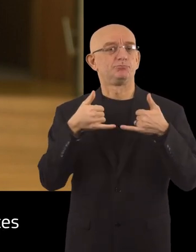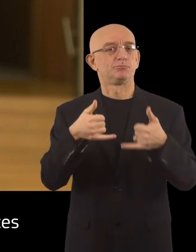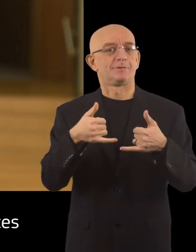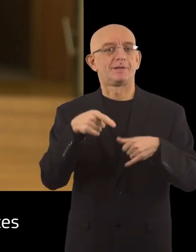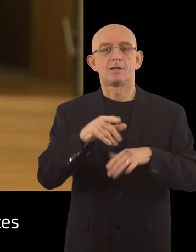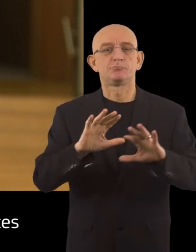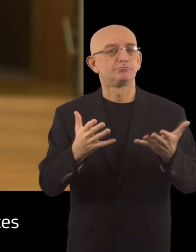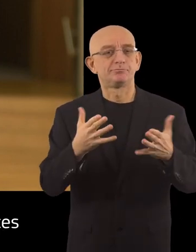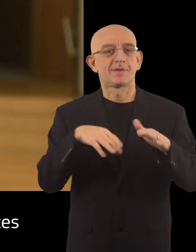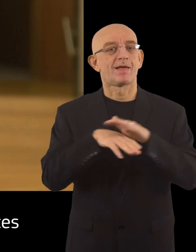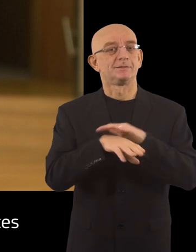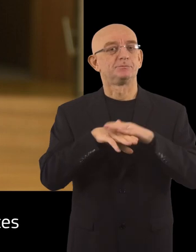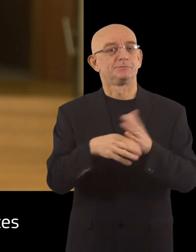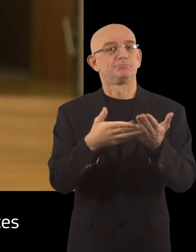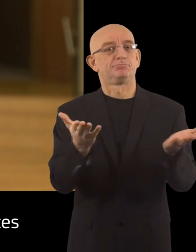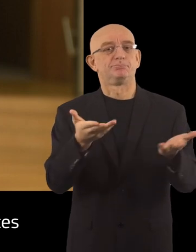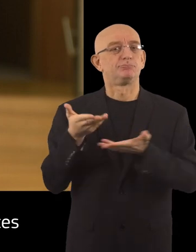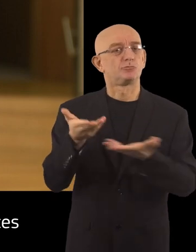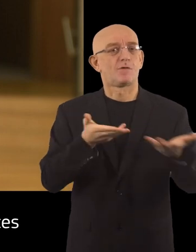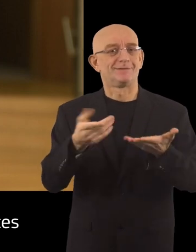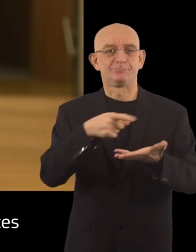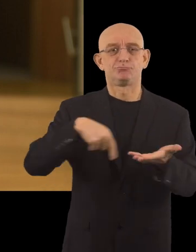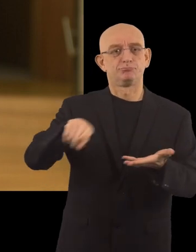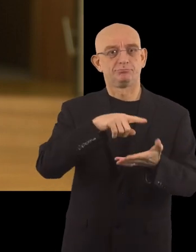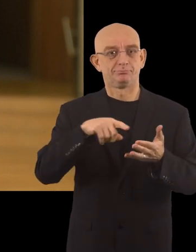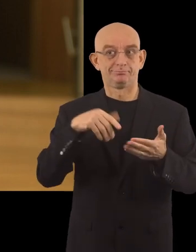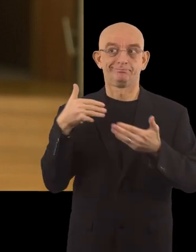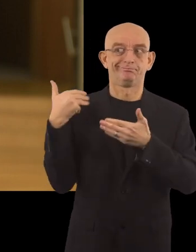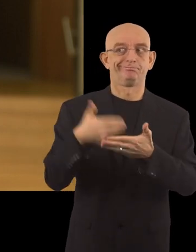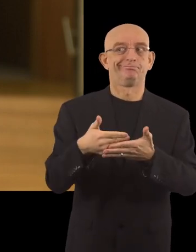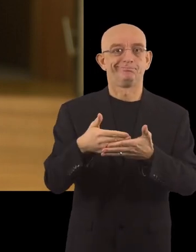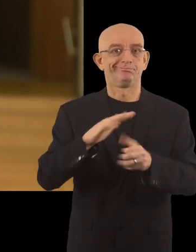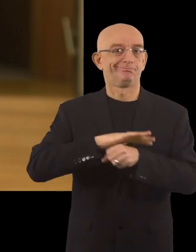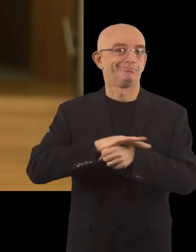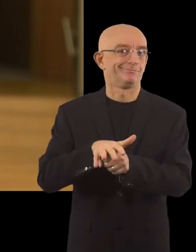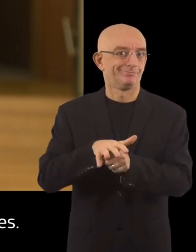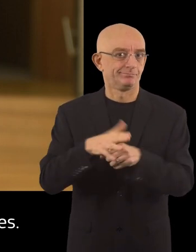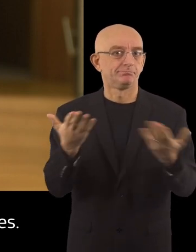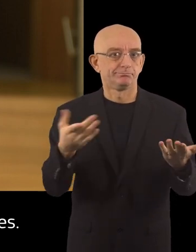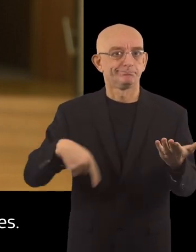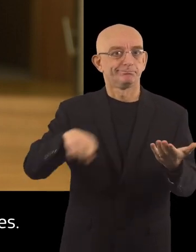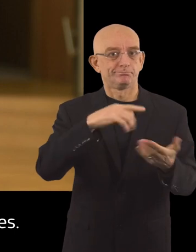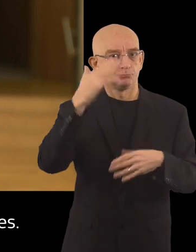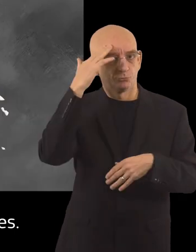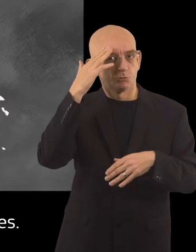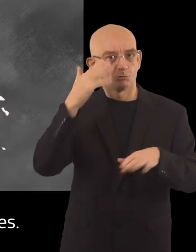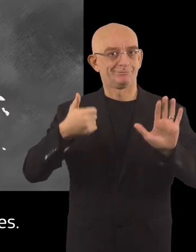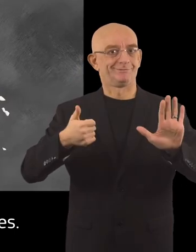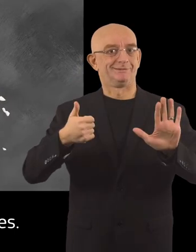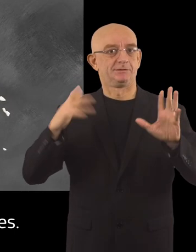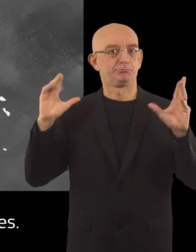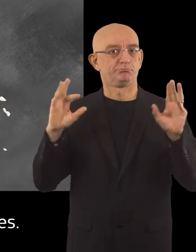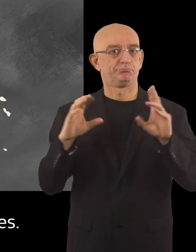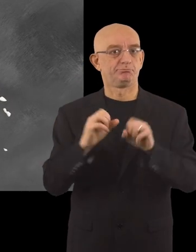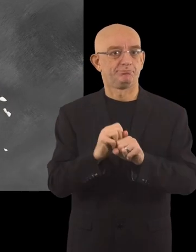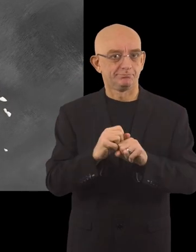the Prize for Accessibility of Public Services in Times of Pandemic. As you know, we have six shortlisted